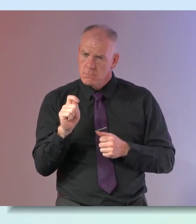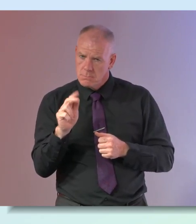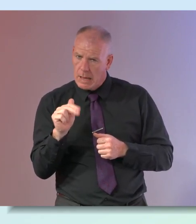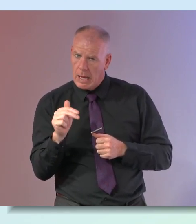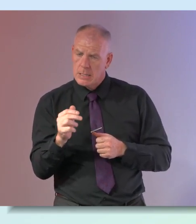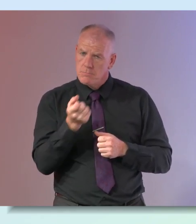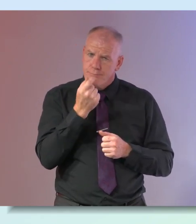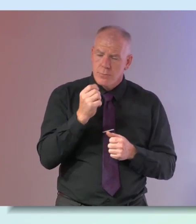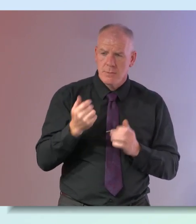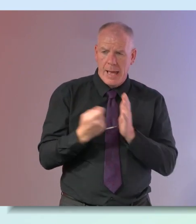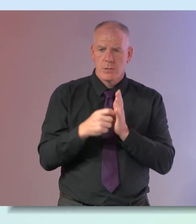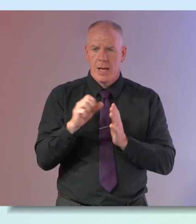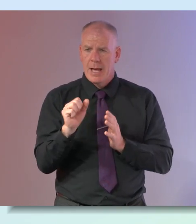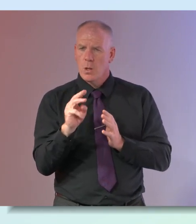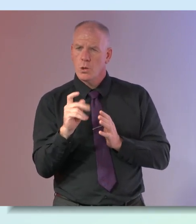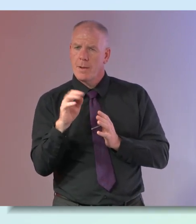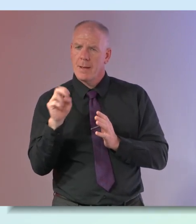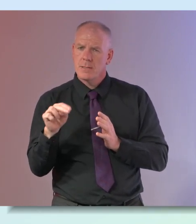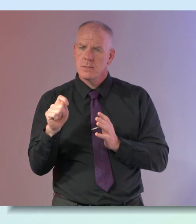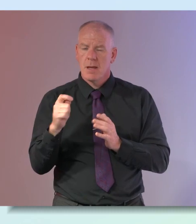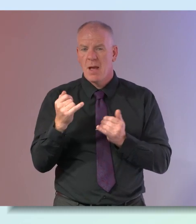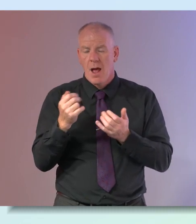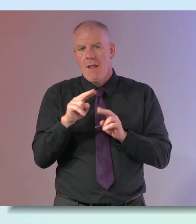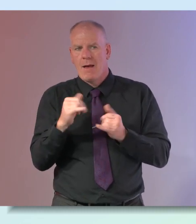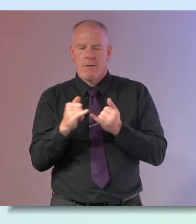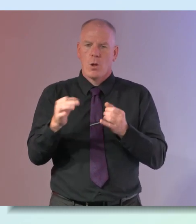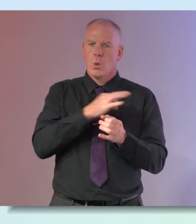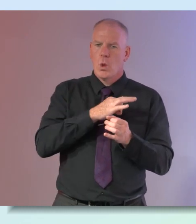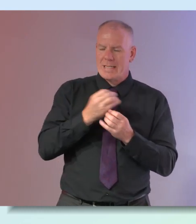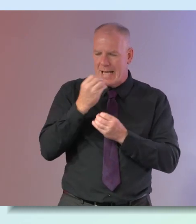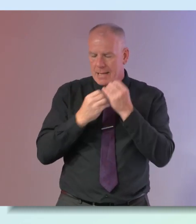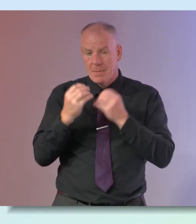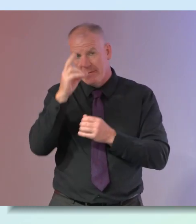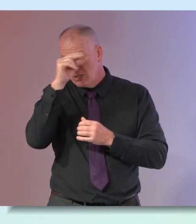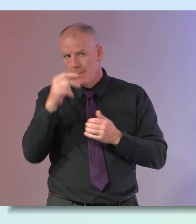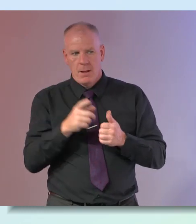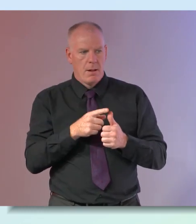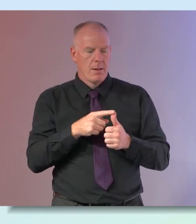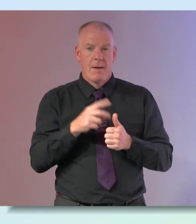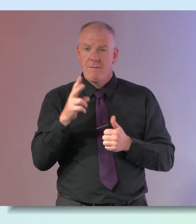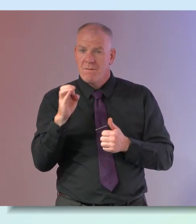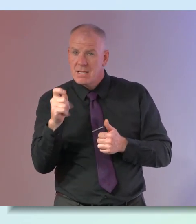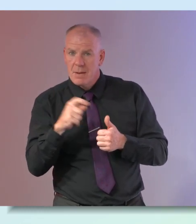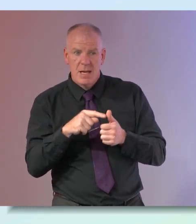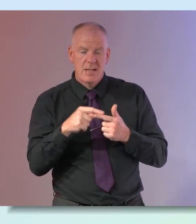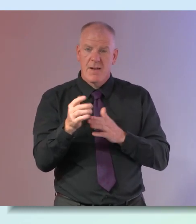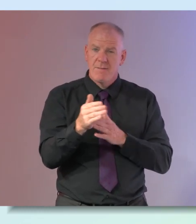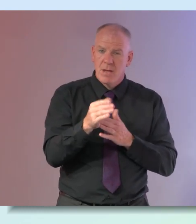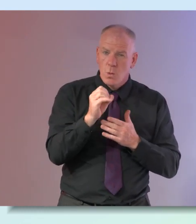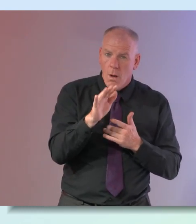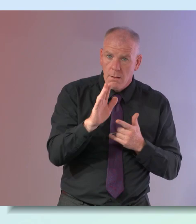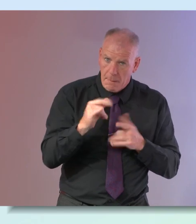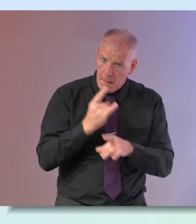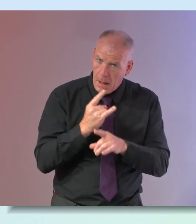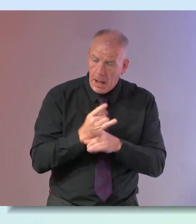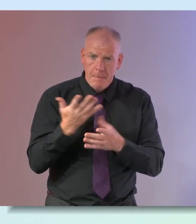supplements should we take maybe you know if we're not getting a great diet do you think nicola that maybe taking um vitamins or fish oils or can that